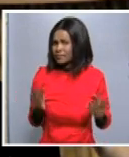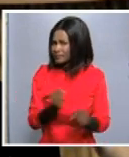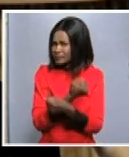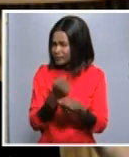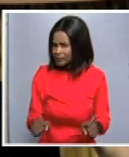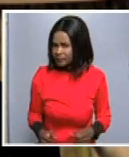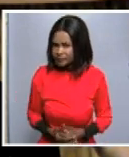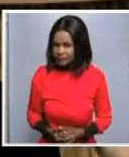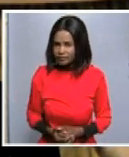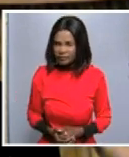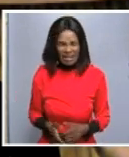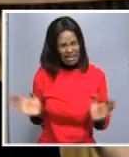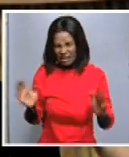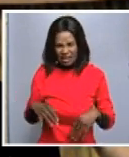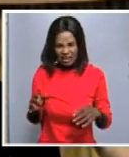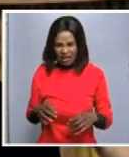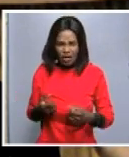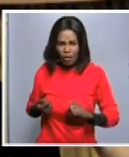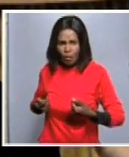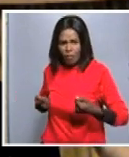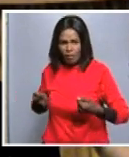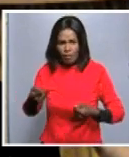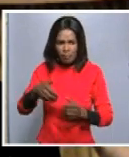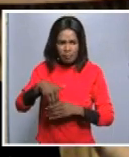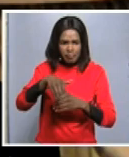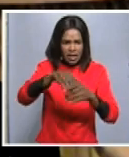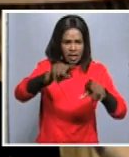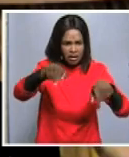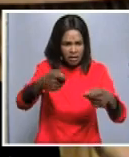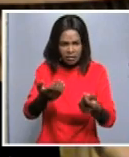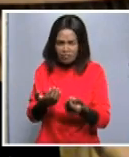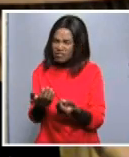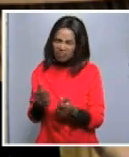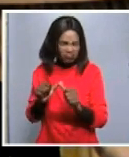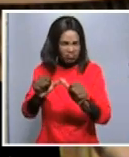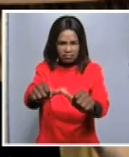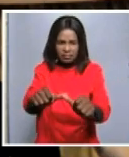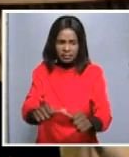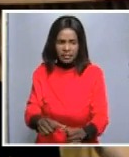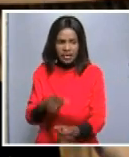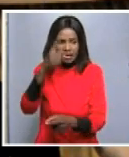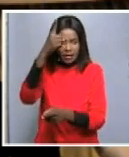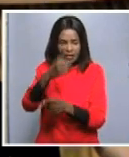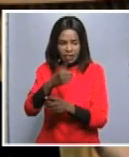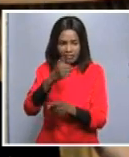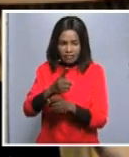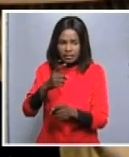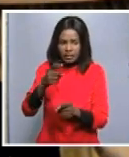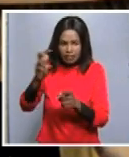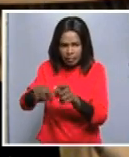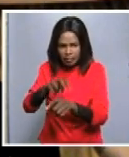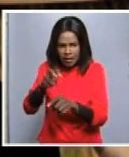goods continues uh unabated and the government is working hard to show that we don't have a disruption